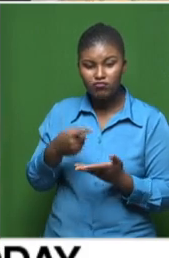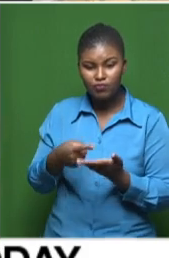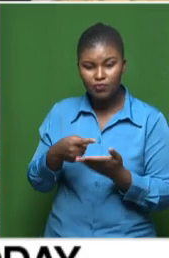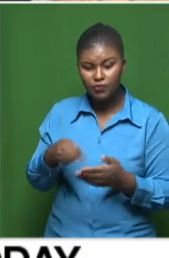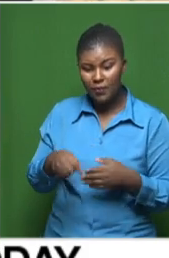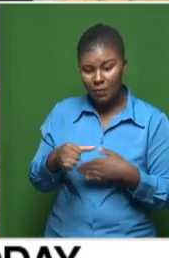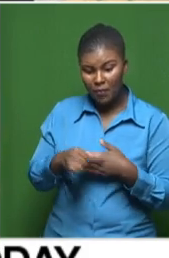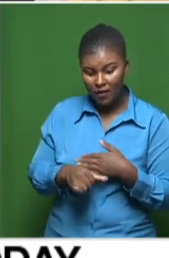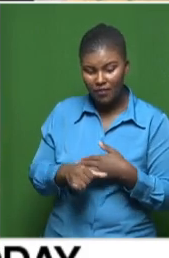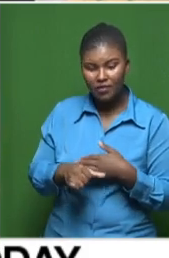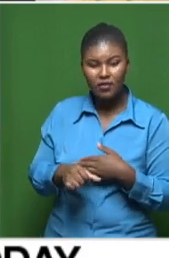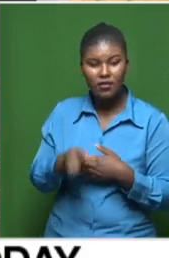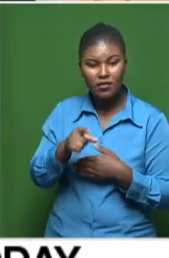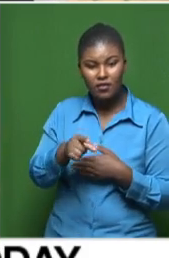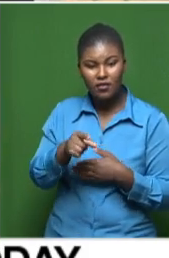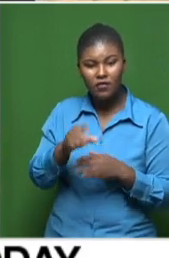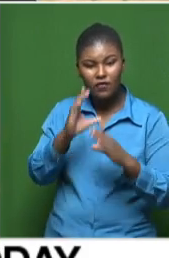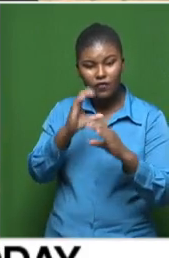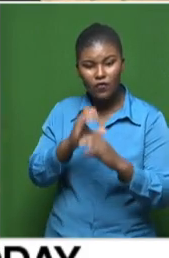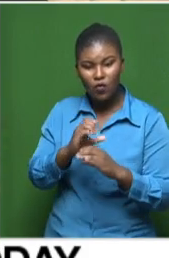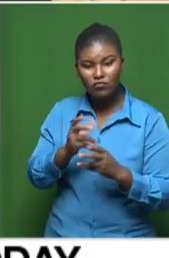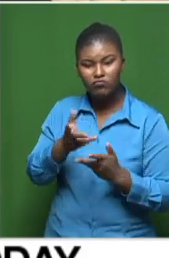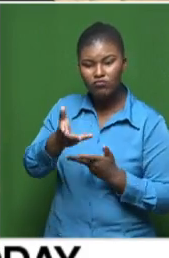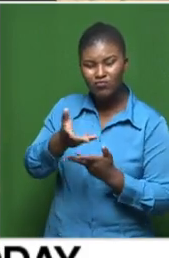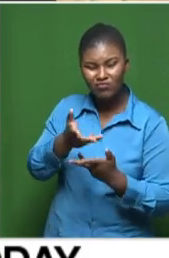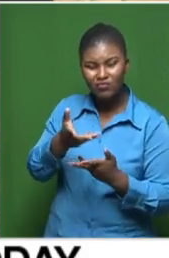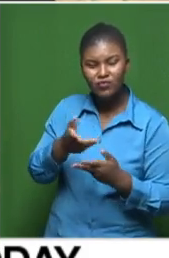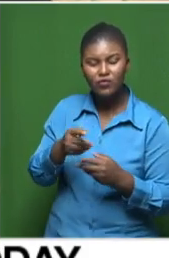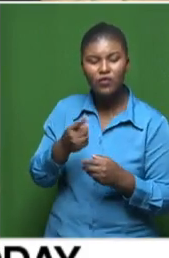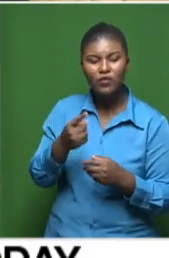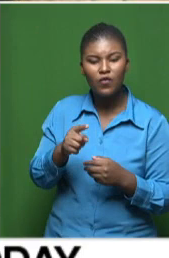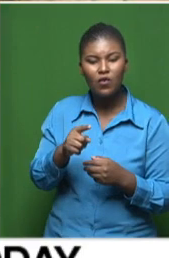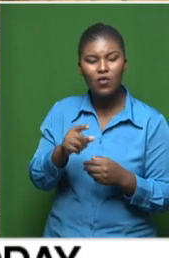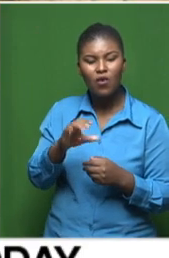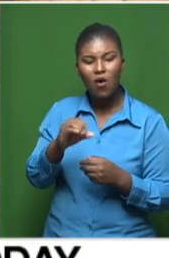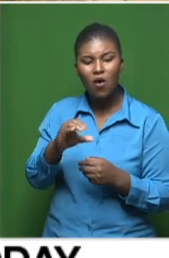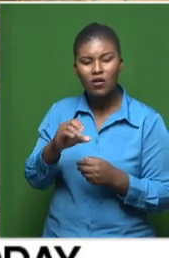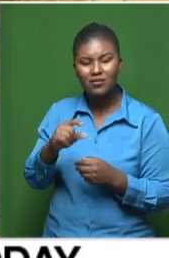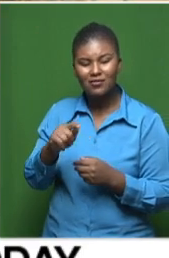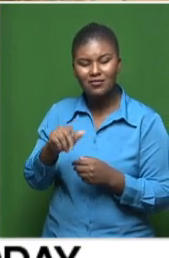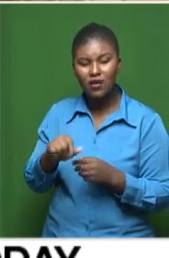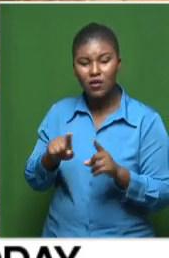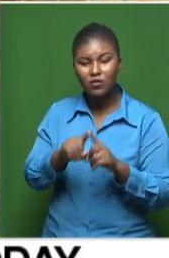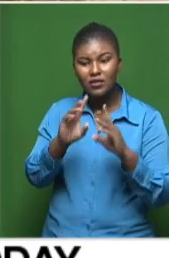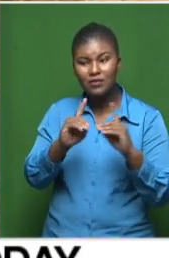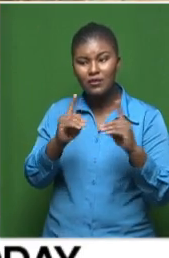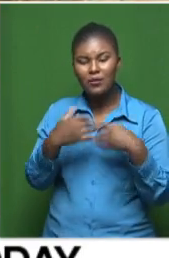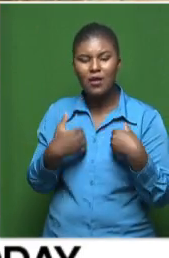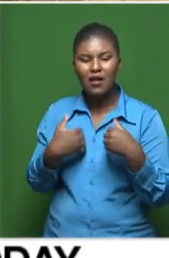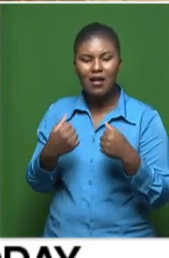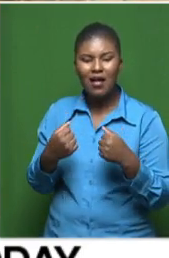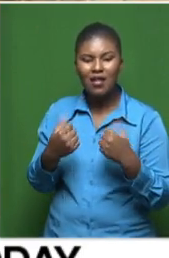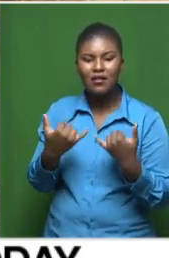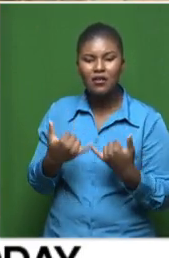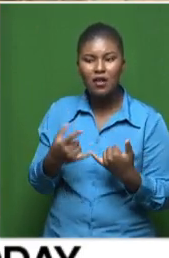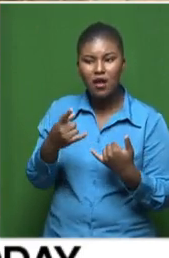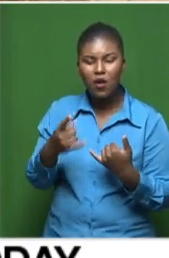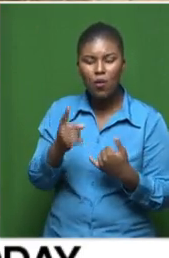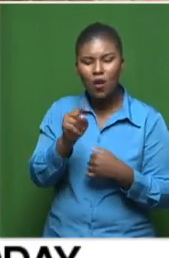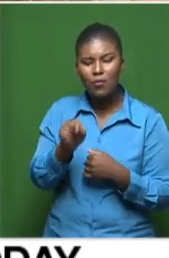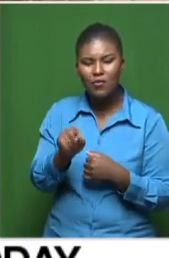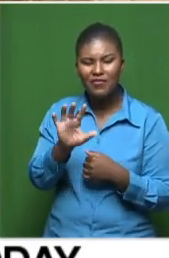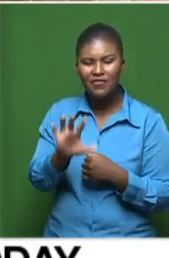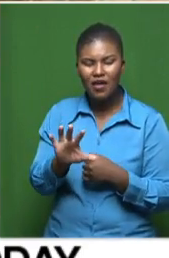chasing that story about what are the engagements that they are having with Cocteau as well as the Department of Health in terms of moving that 1